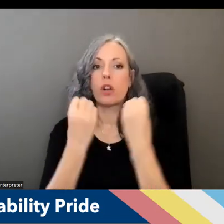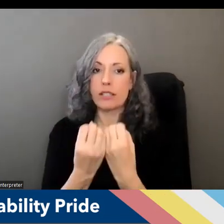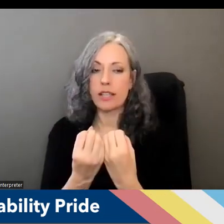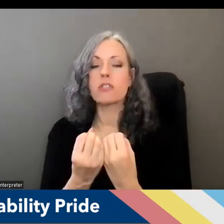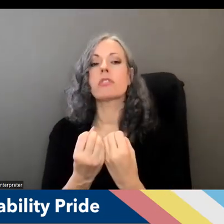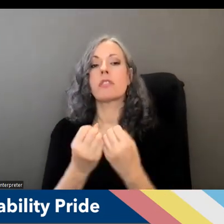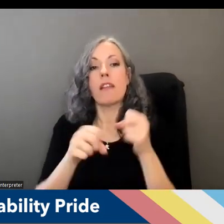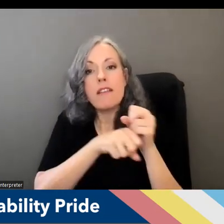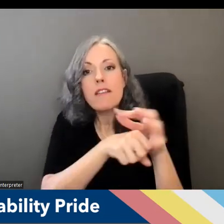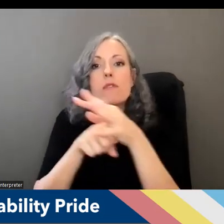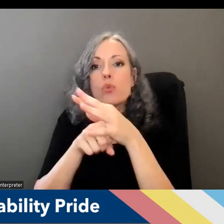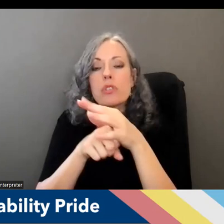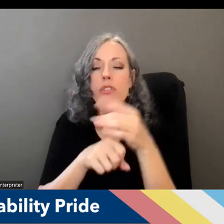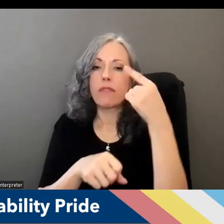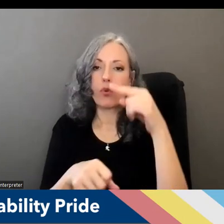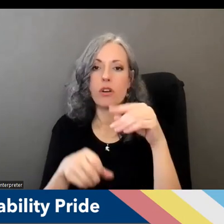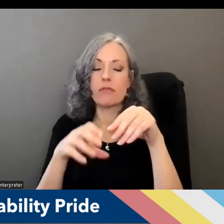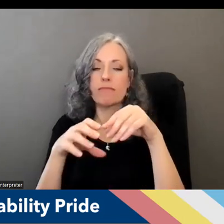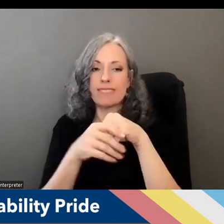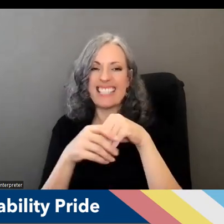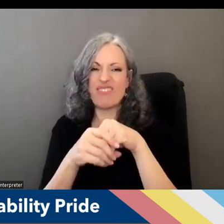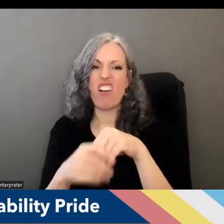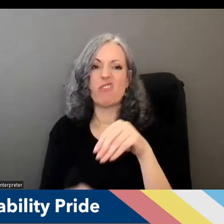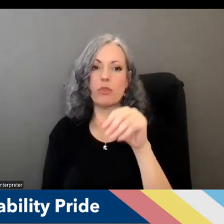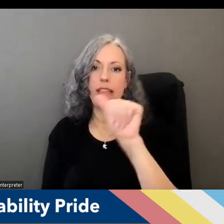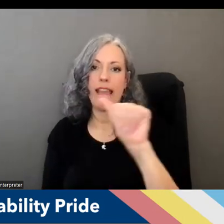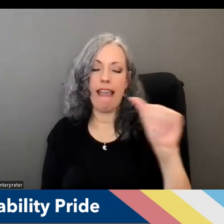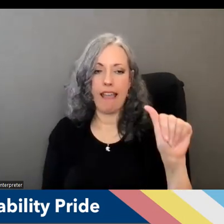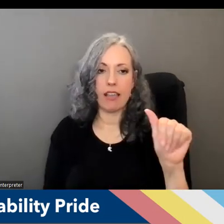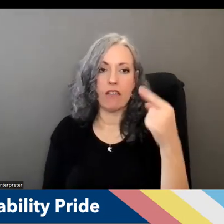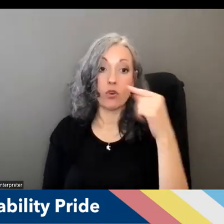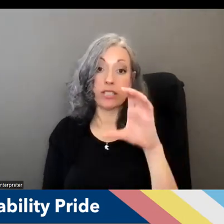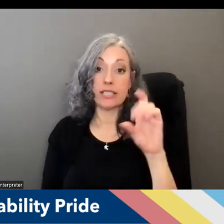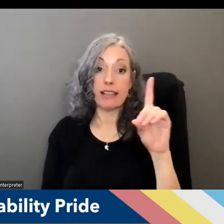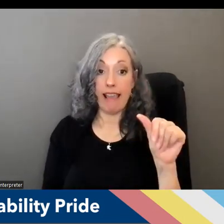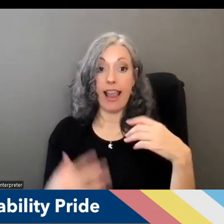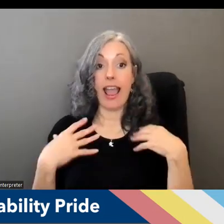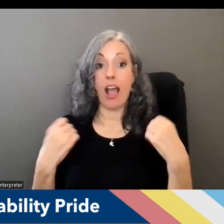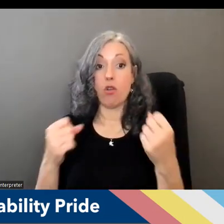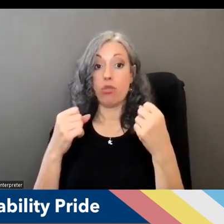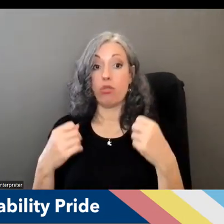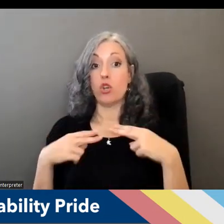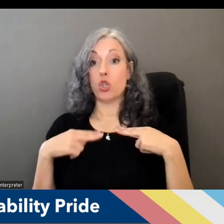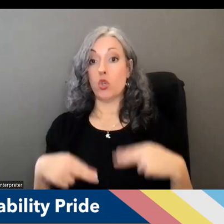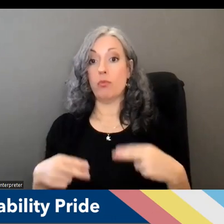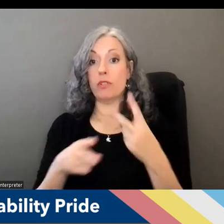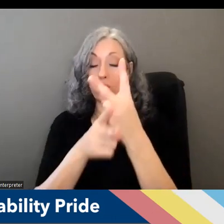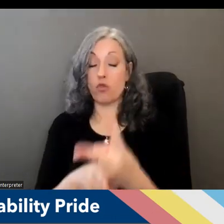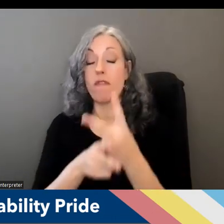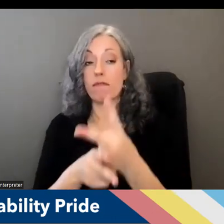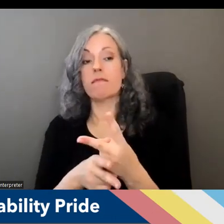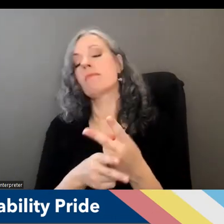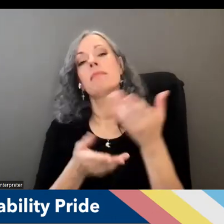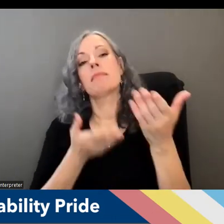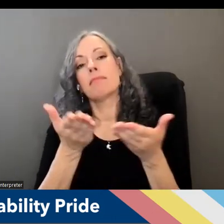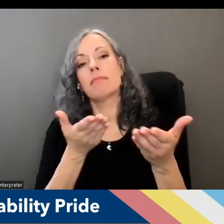influential in our triple a network but for cda and the health and human services agency uh it